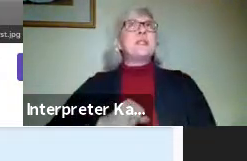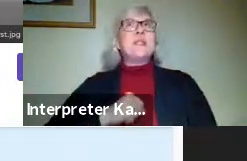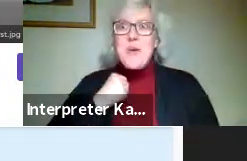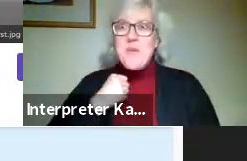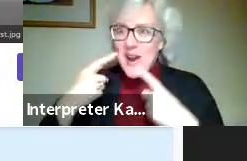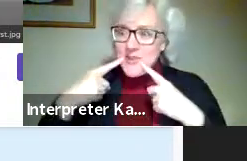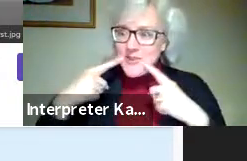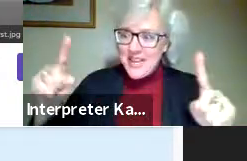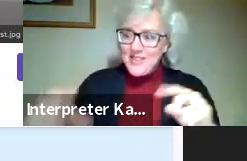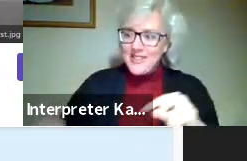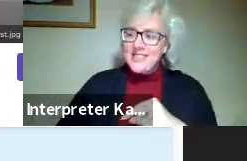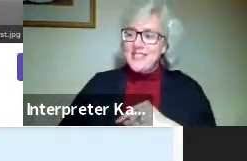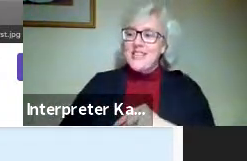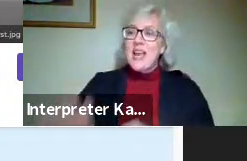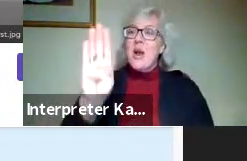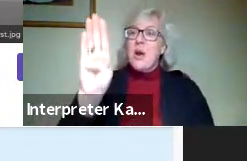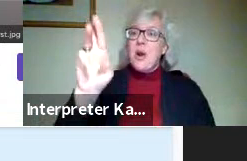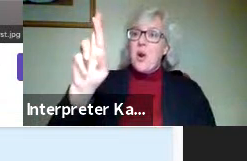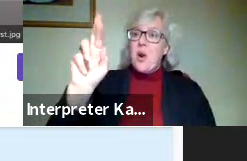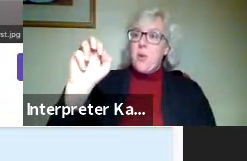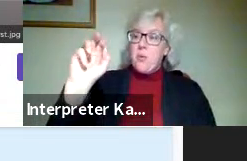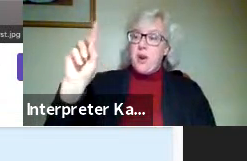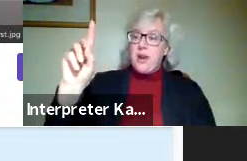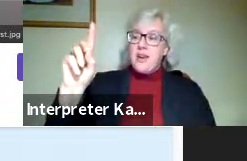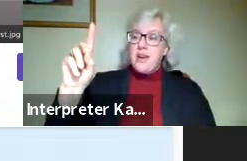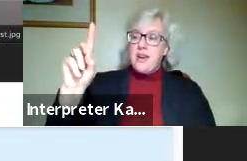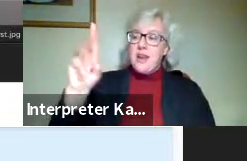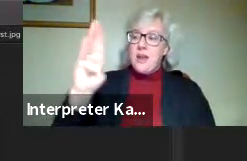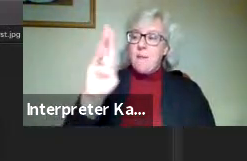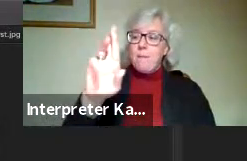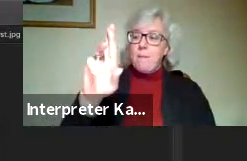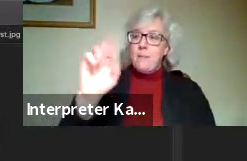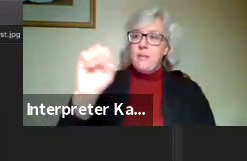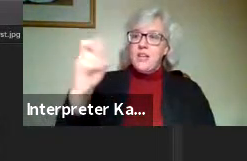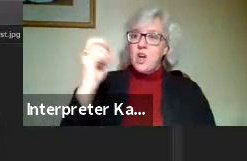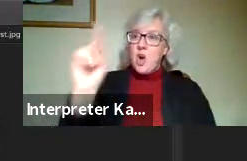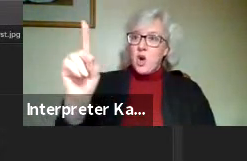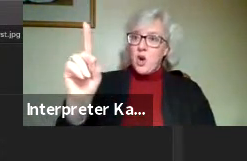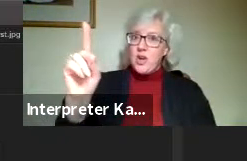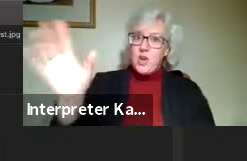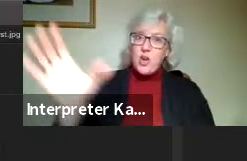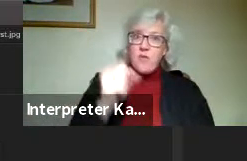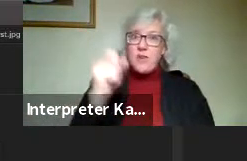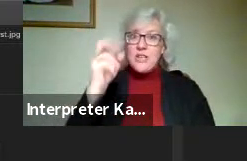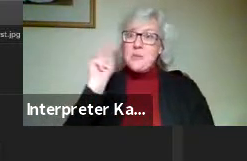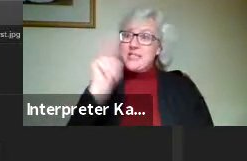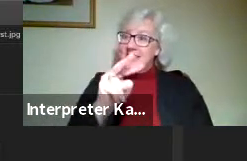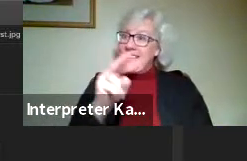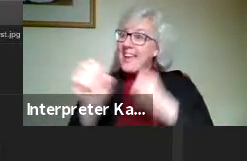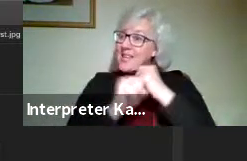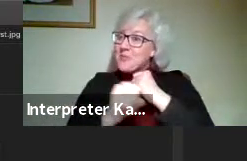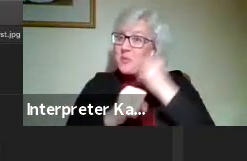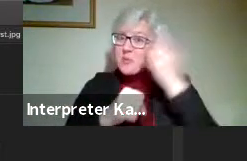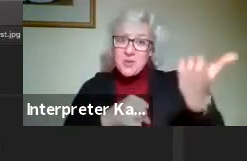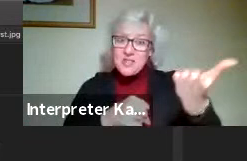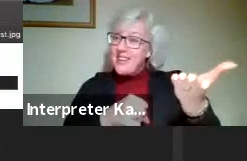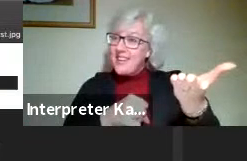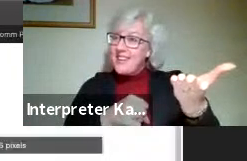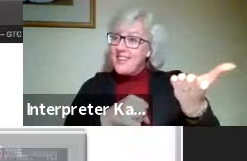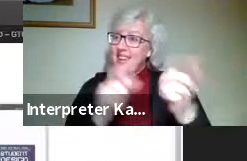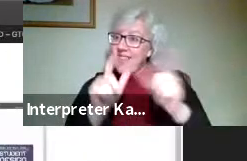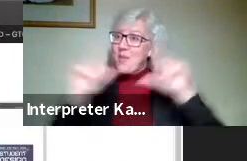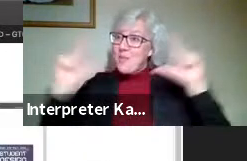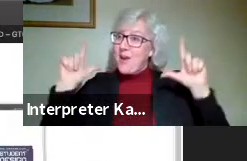announce Brayden Blickerts is our winner. You've been seeing his promotion in our